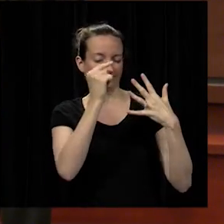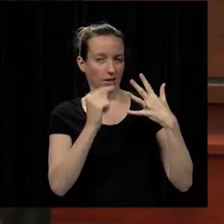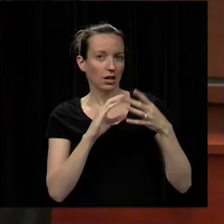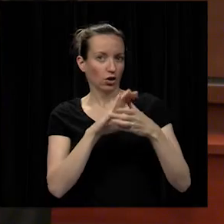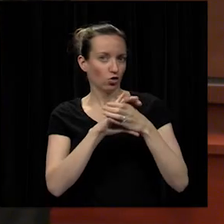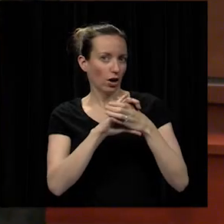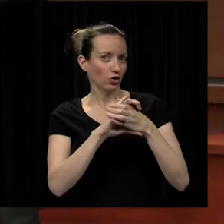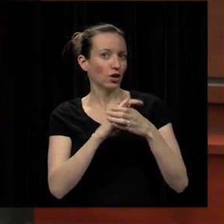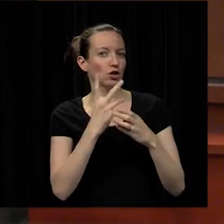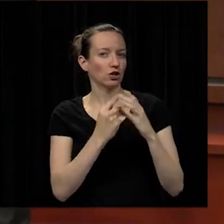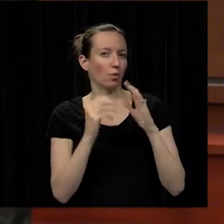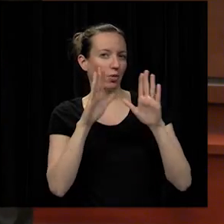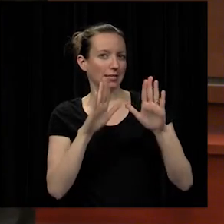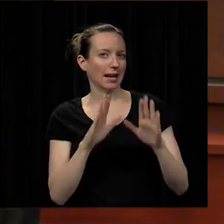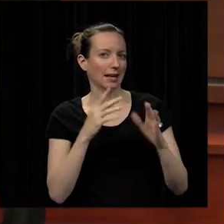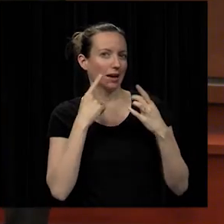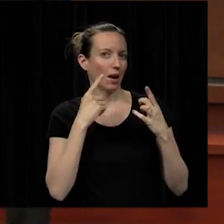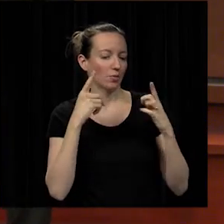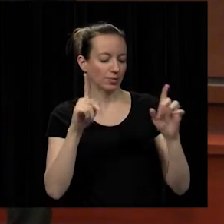accomplishments